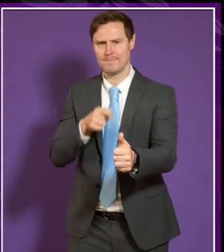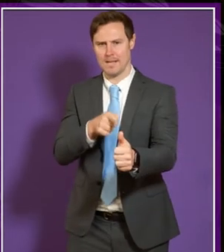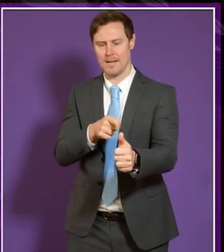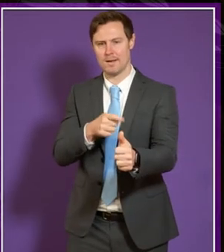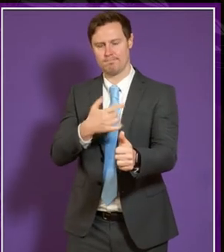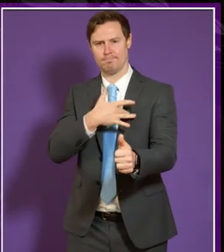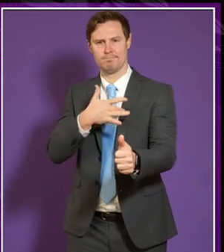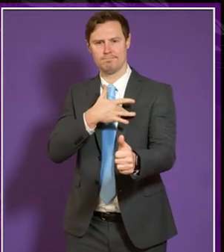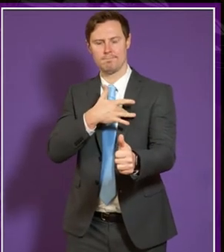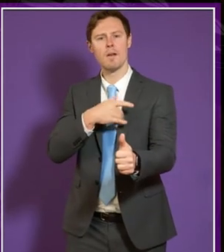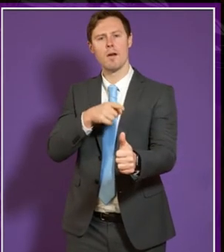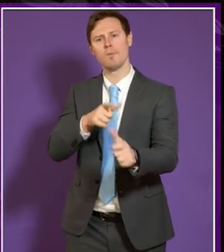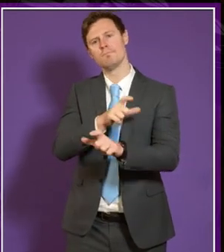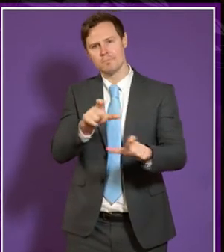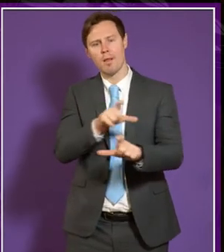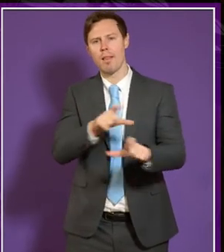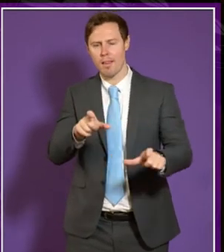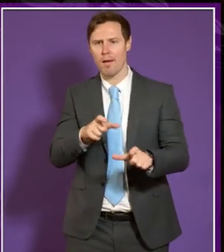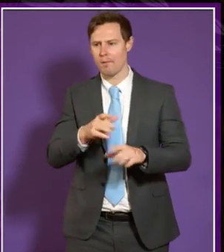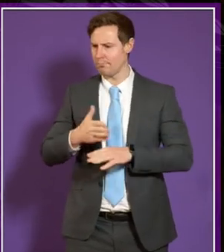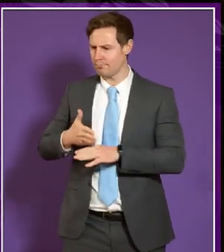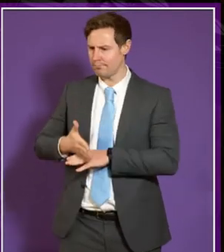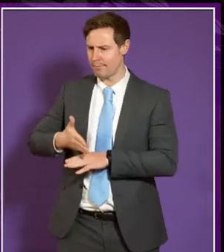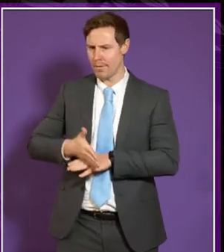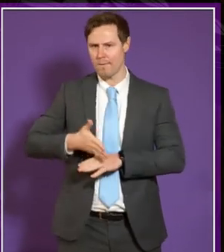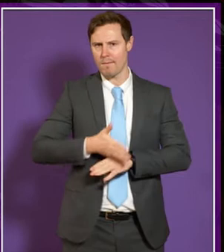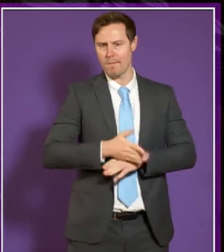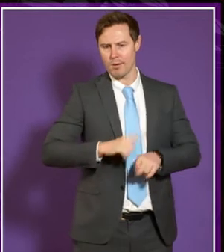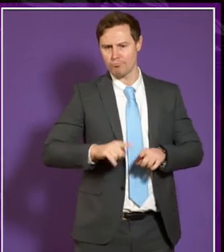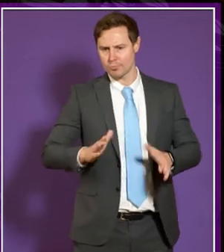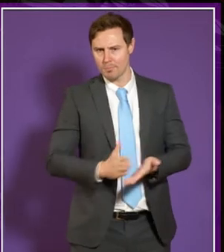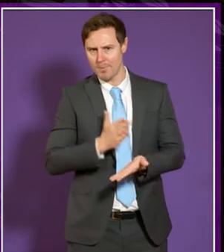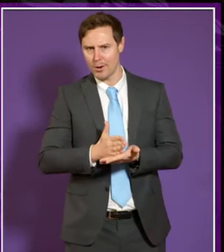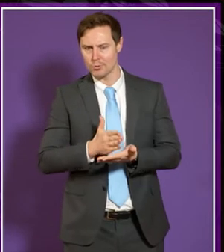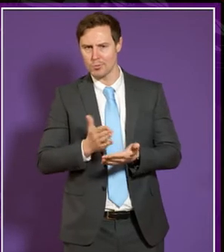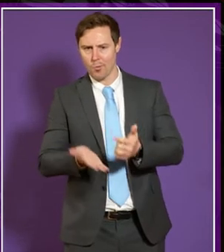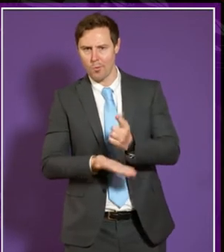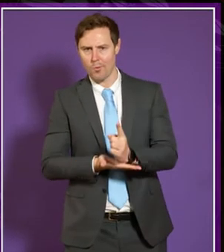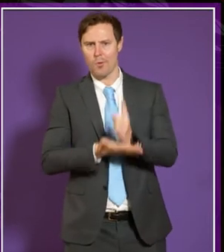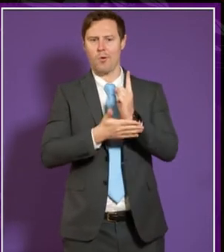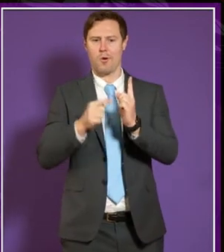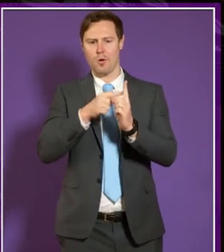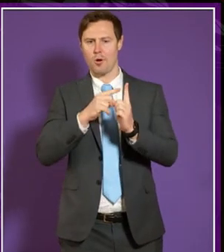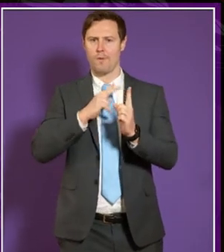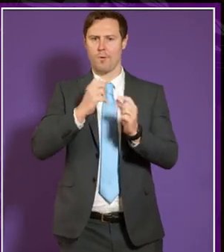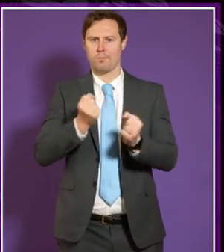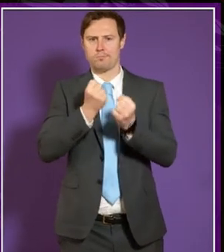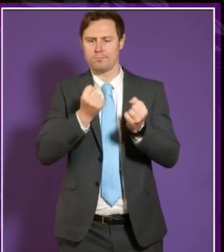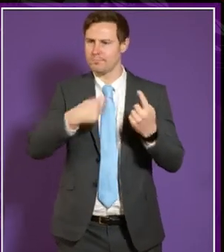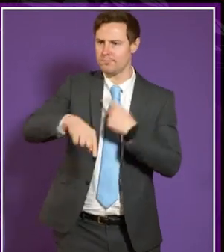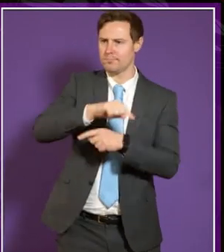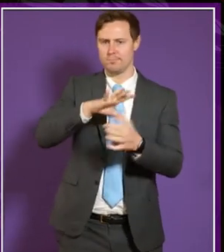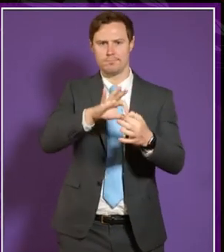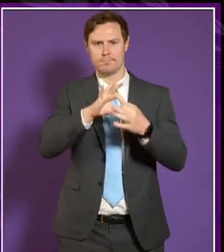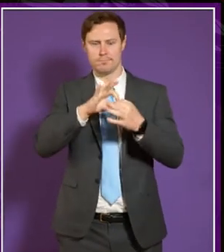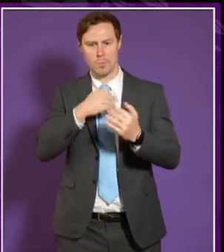There's more and more work going on to ensure that the student voice is heard and